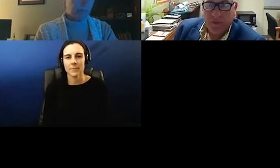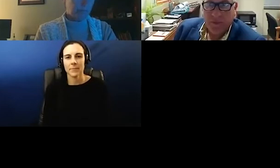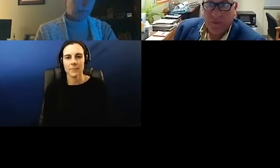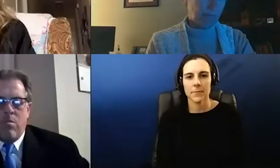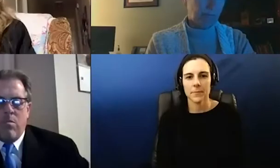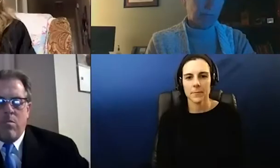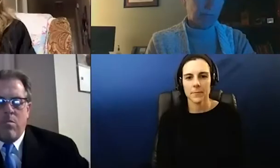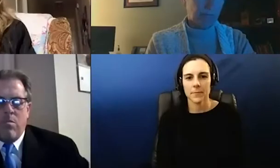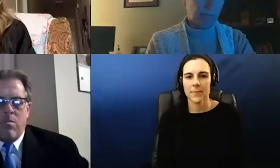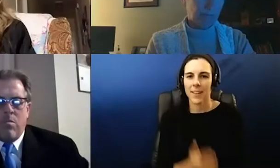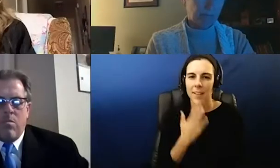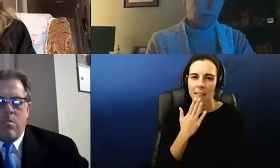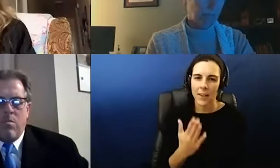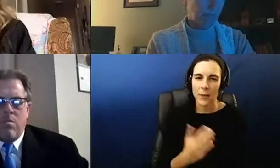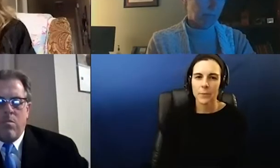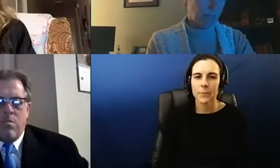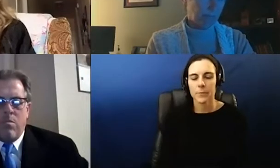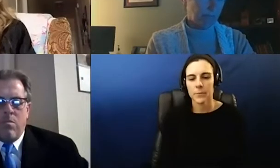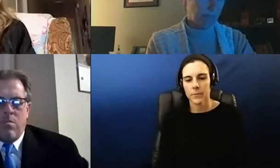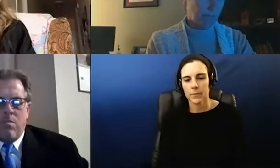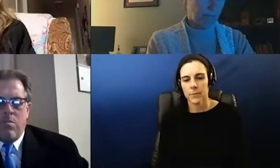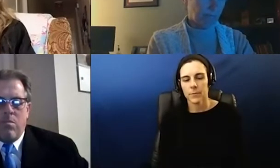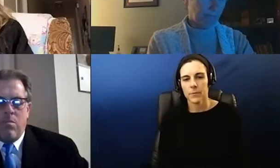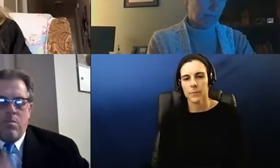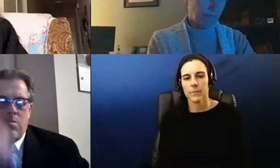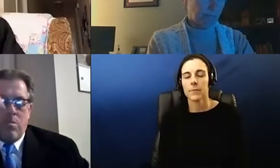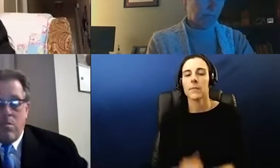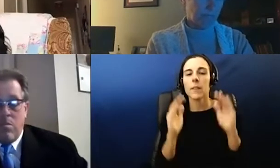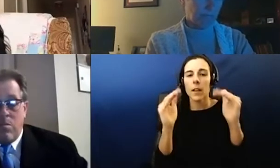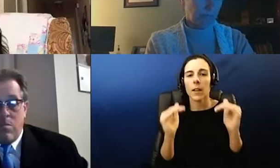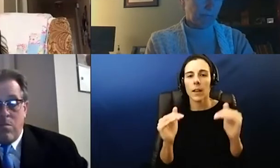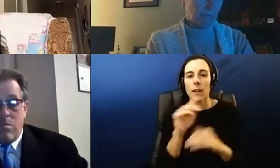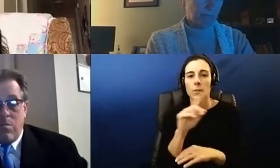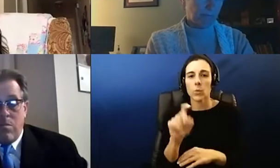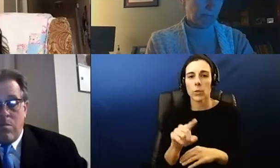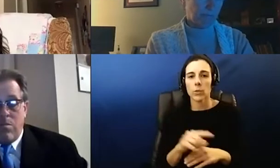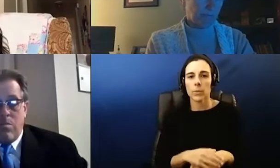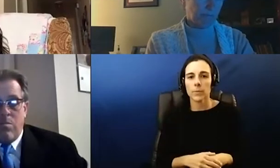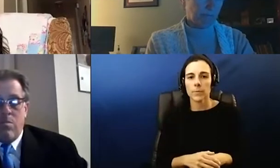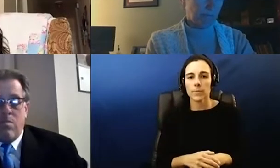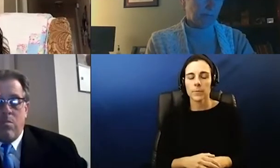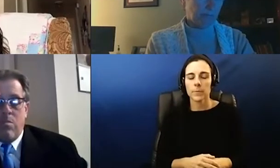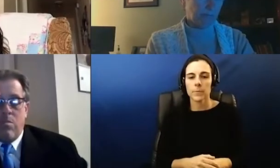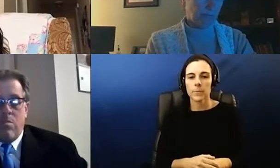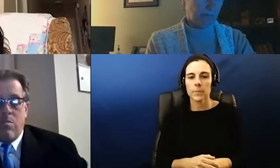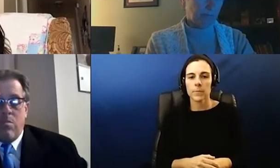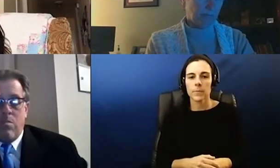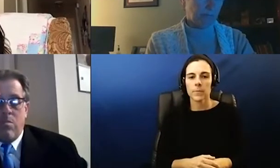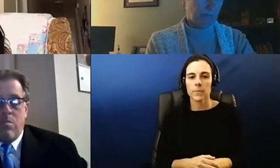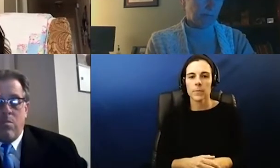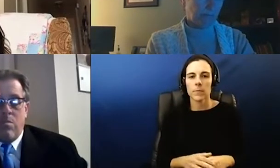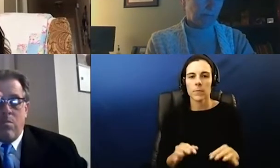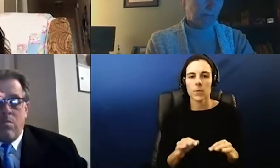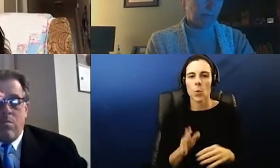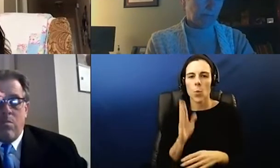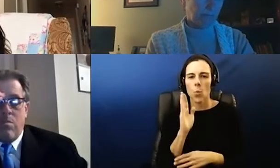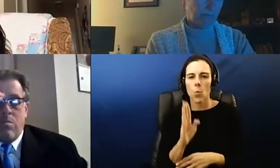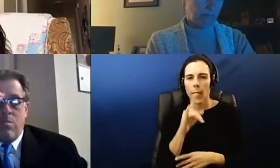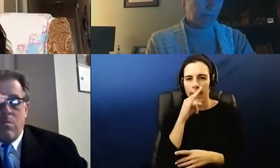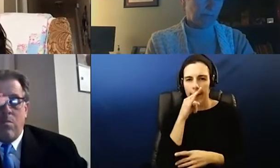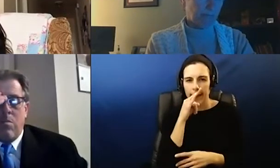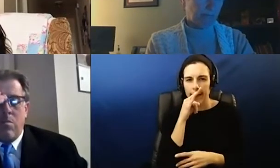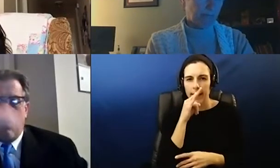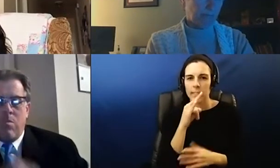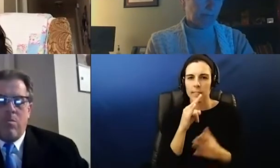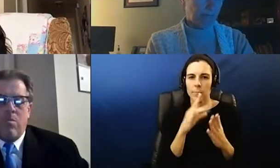thank you um this next question um the question is phrased will the kids be learning via teacher